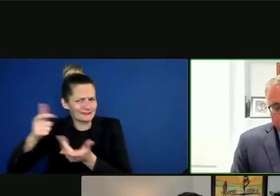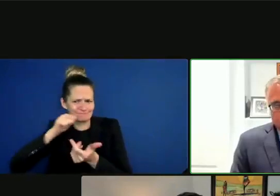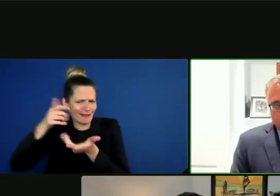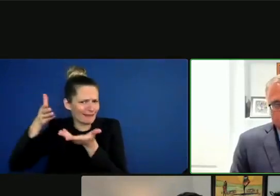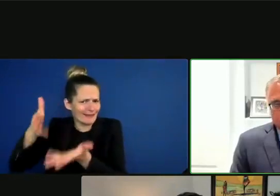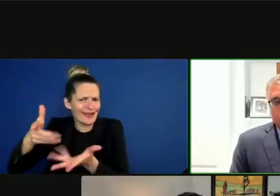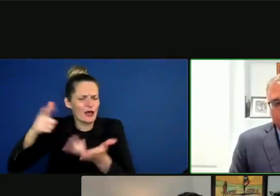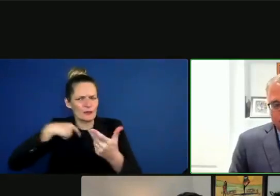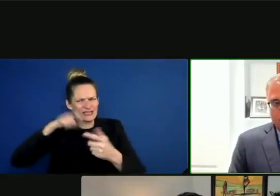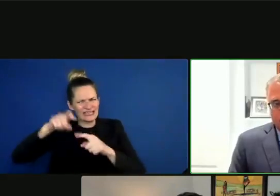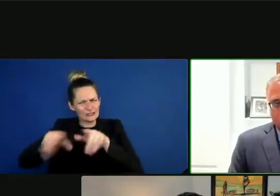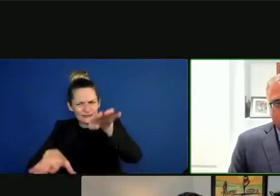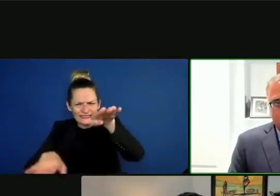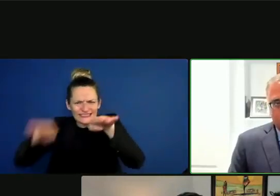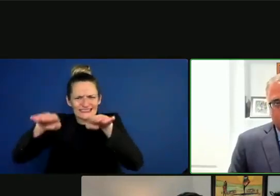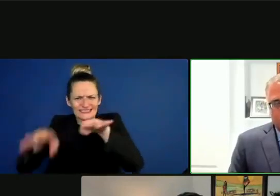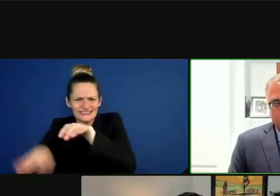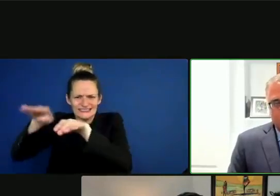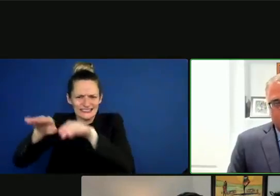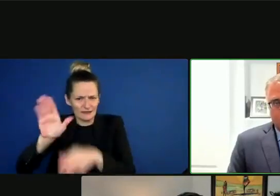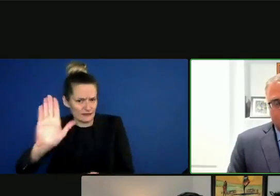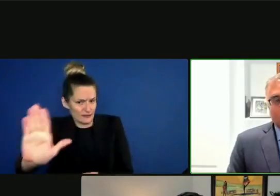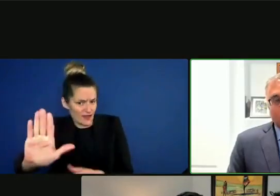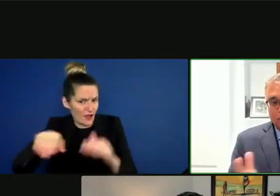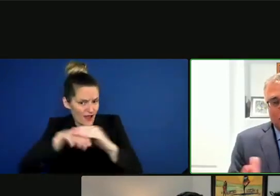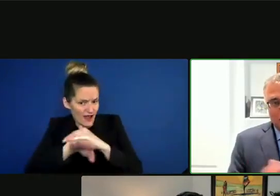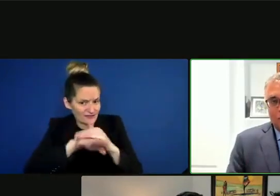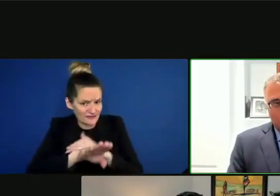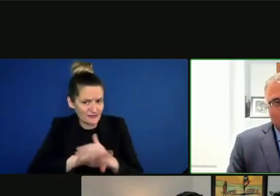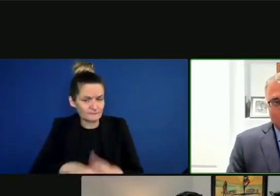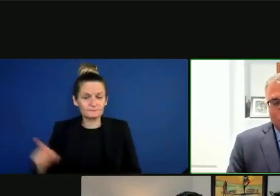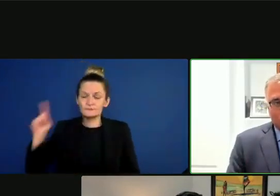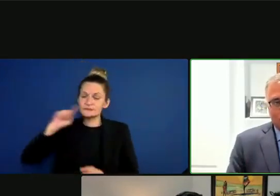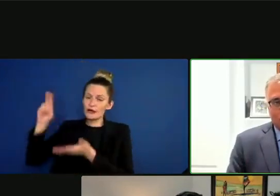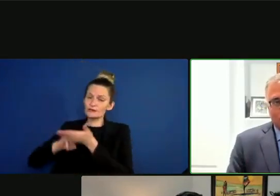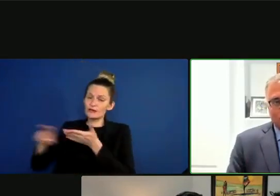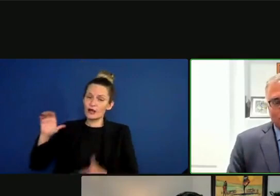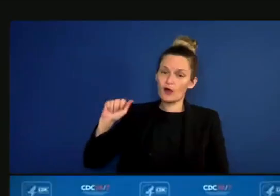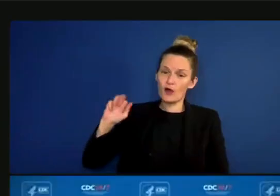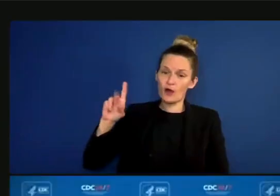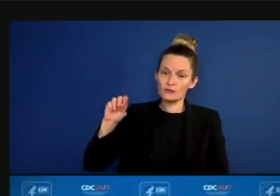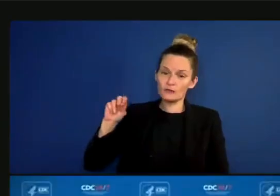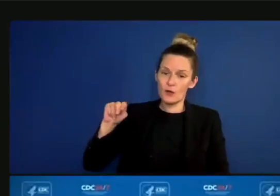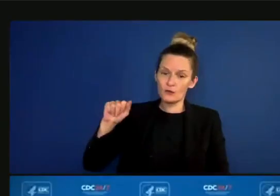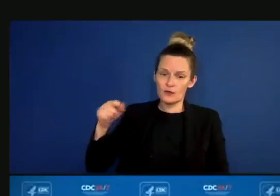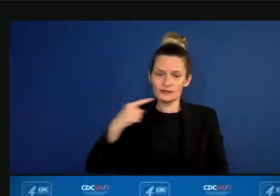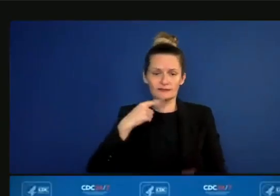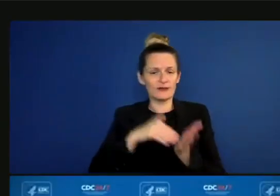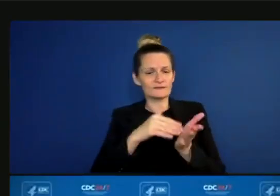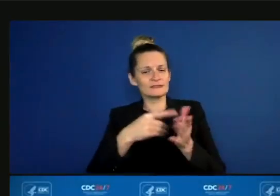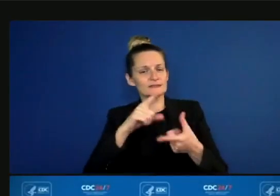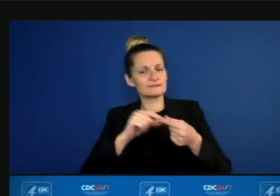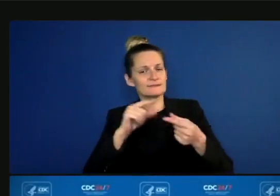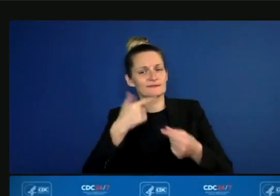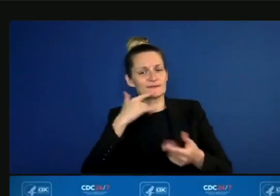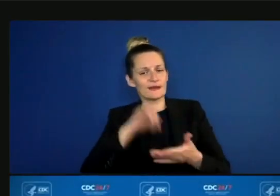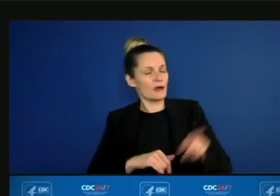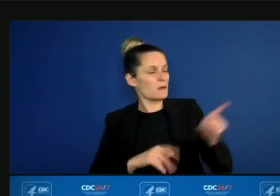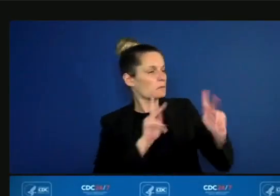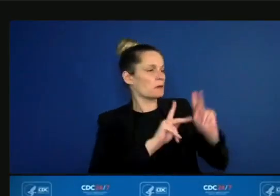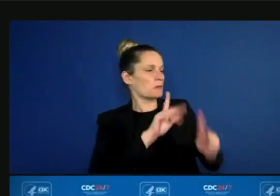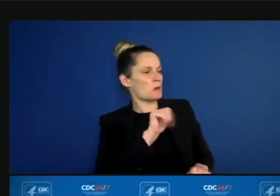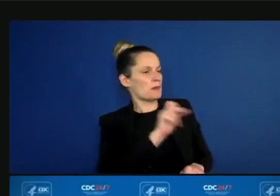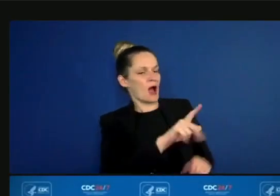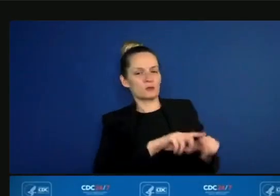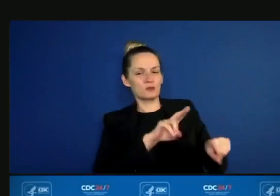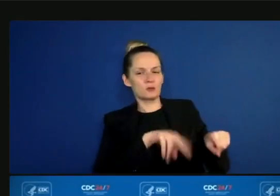I've heard Secretary Cardona say this over and over again, you know, people do talk about going back to normal and I've heard Mr. Secretary say, you know, normal wasn't working